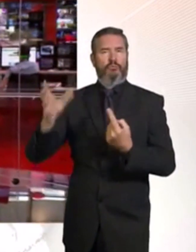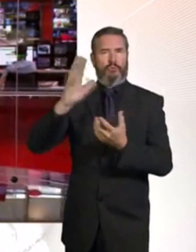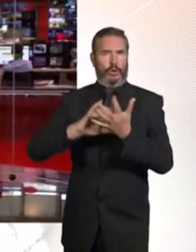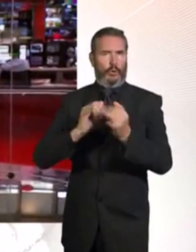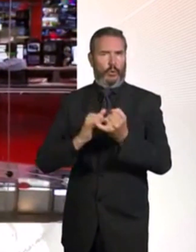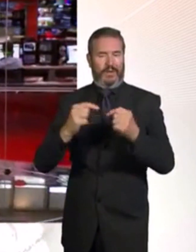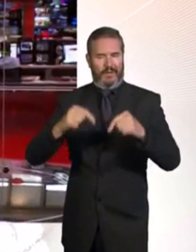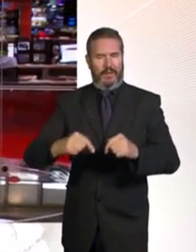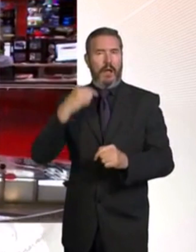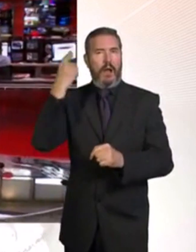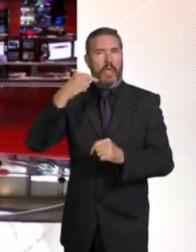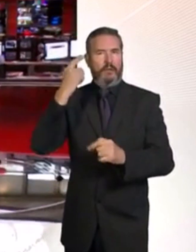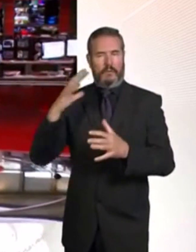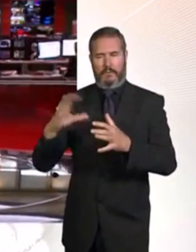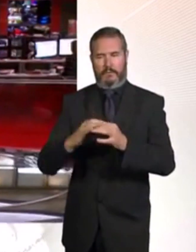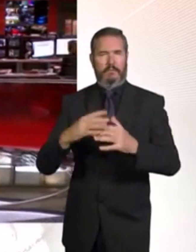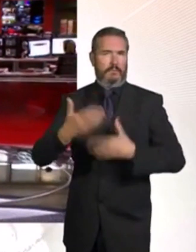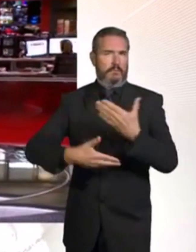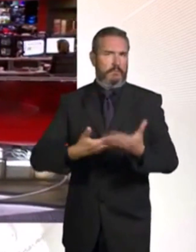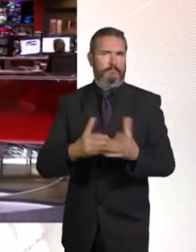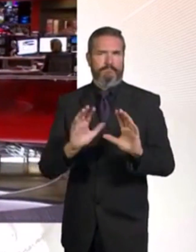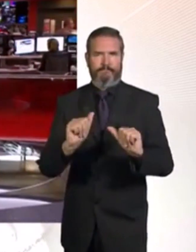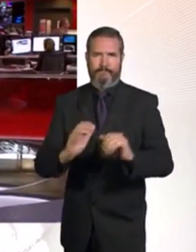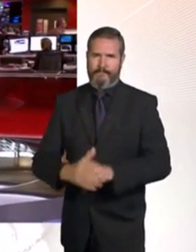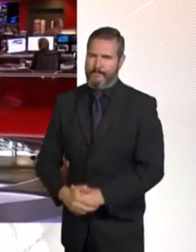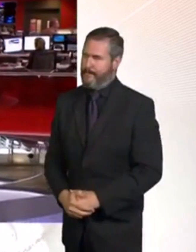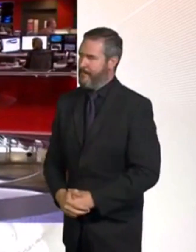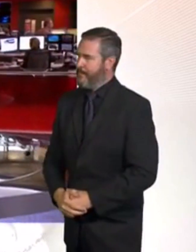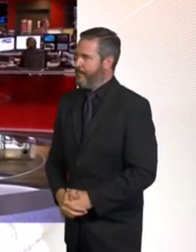BBC One, we now join the BBC's news teams where you are. Bye-bye.